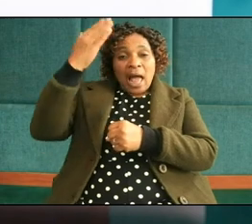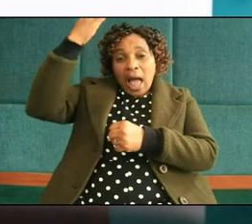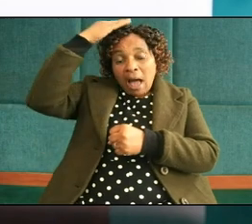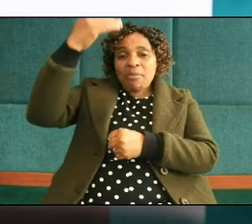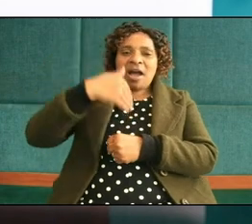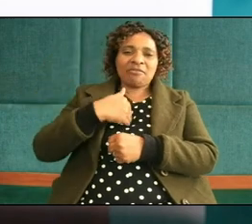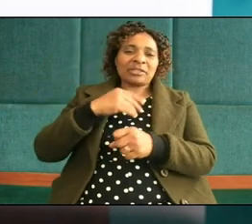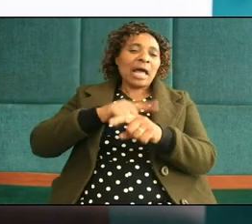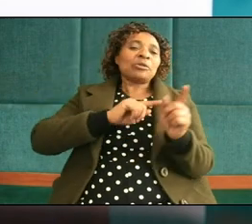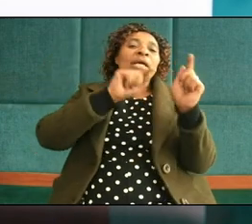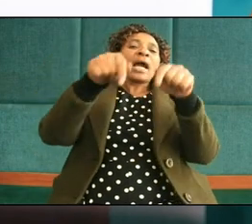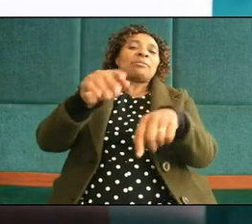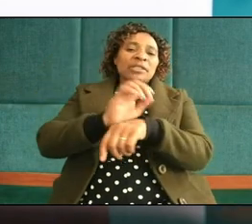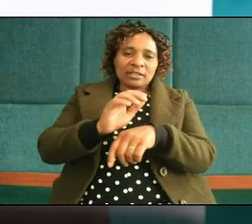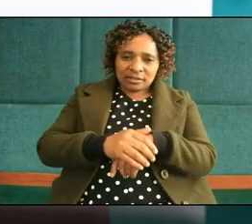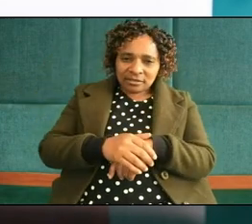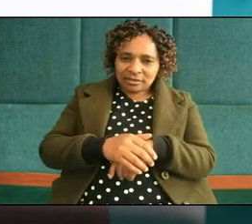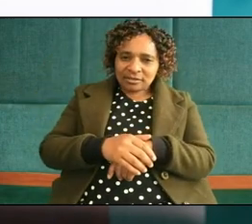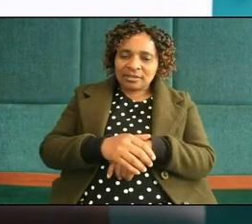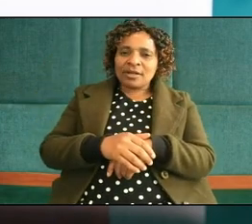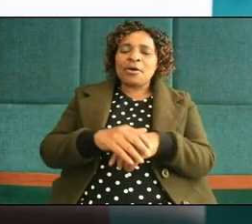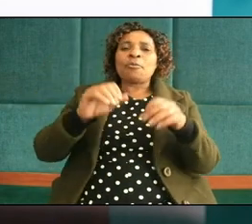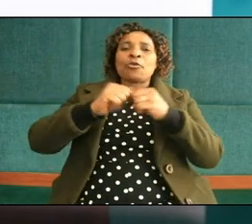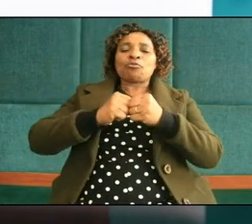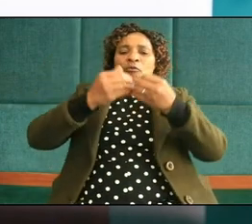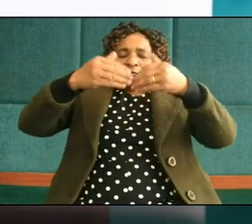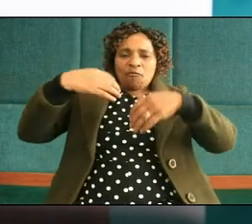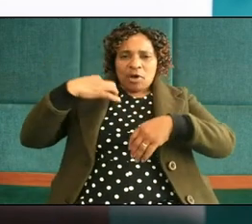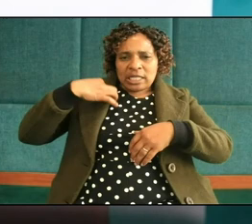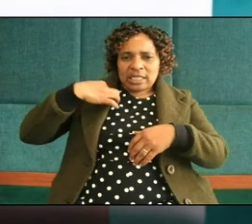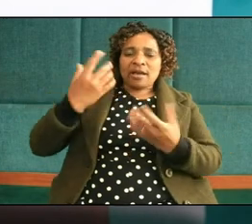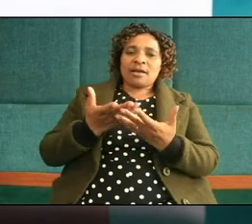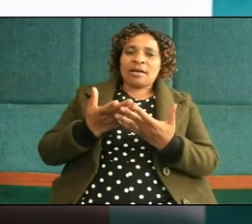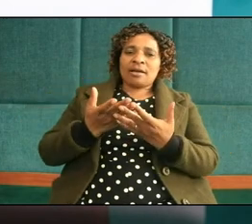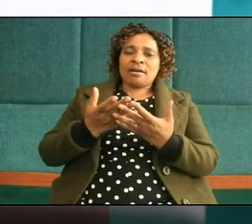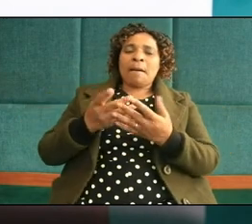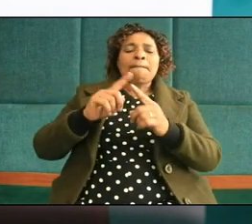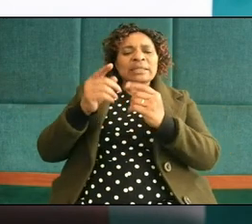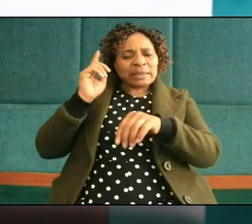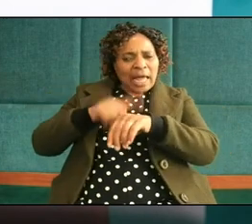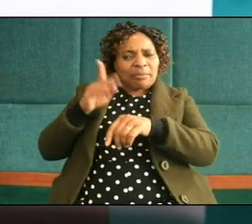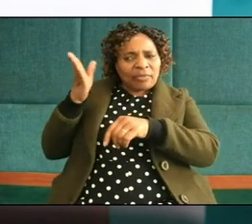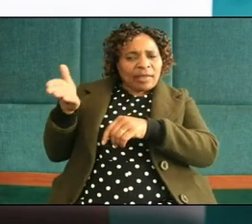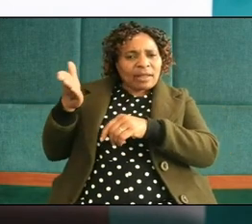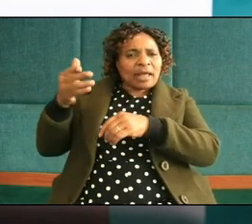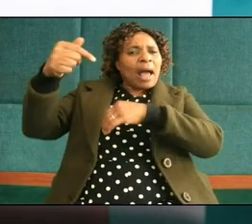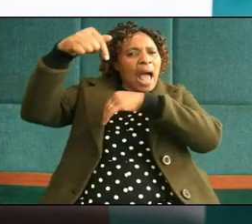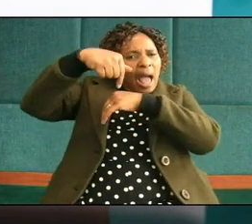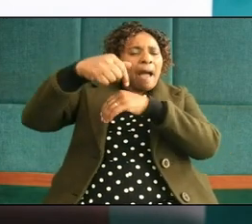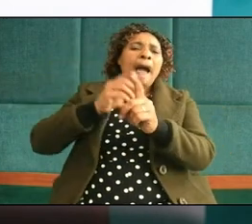to come to church they may be the first to volunteer while they are abusing their partners